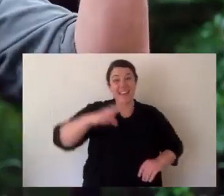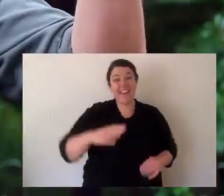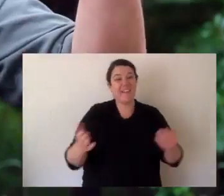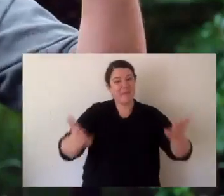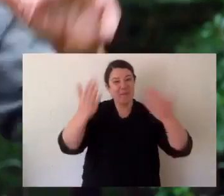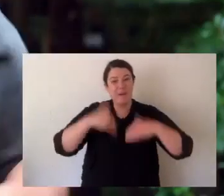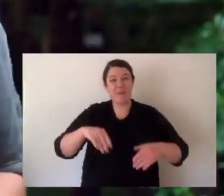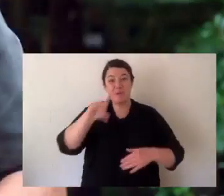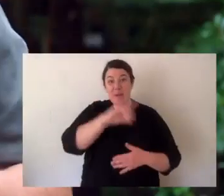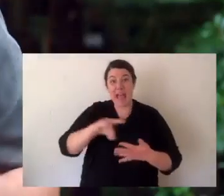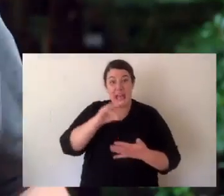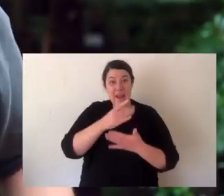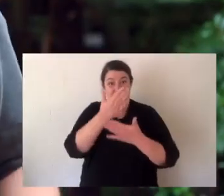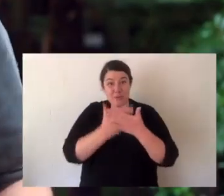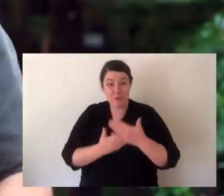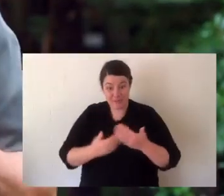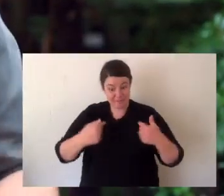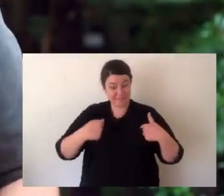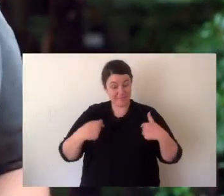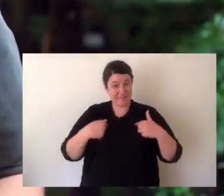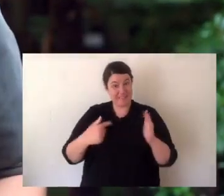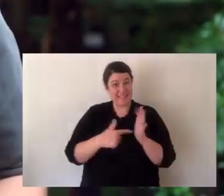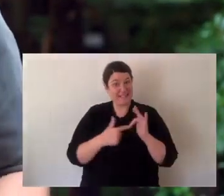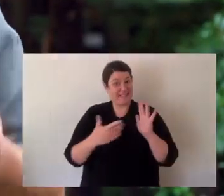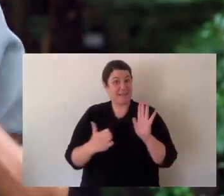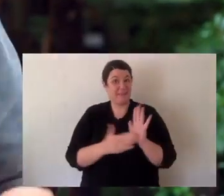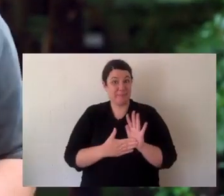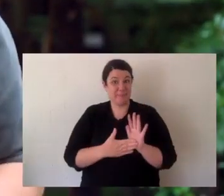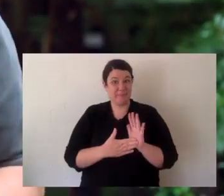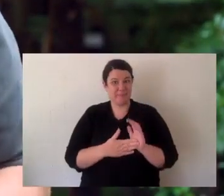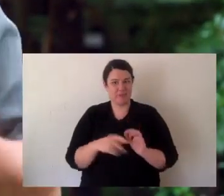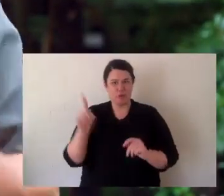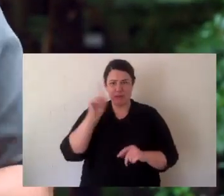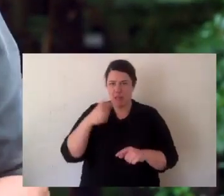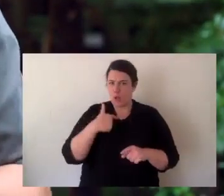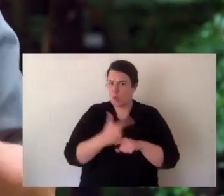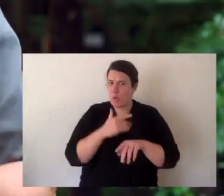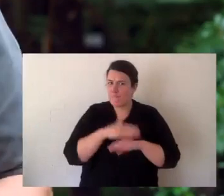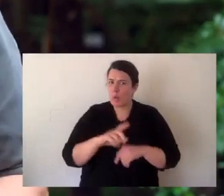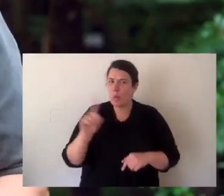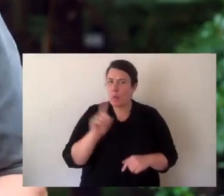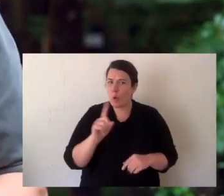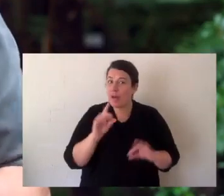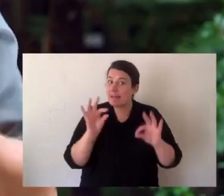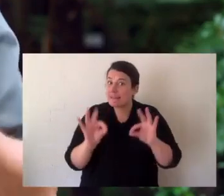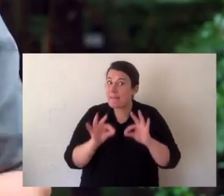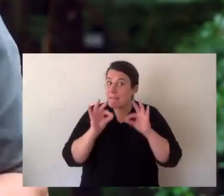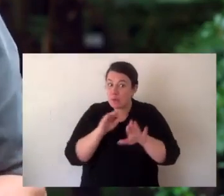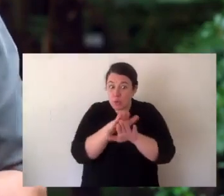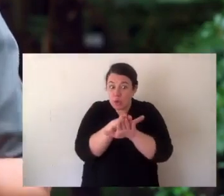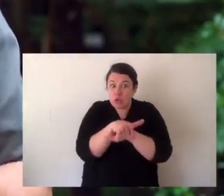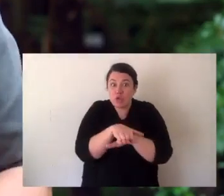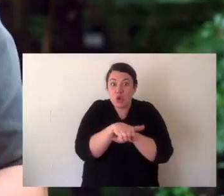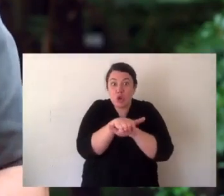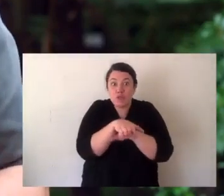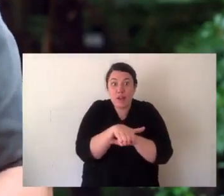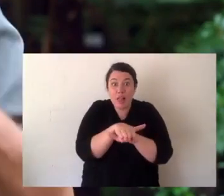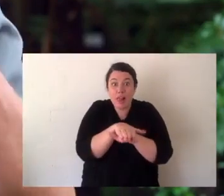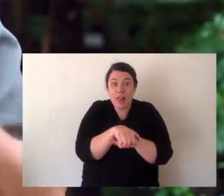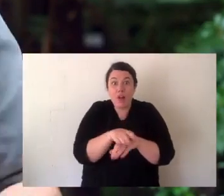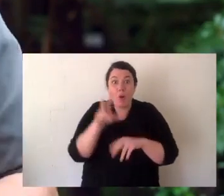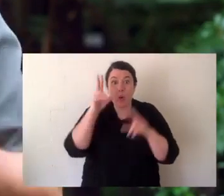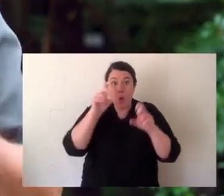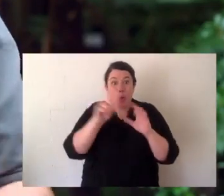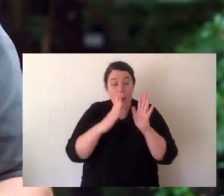G'day everyone. Welcome to Animal Tales with Tim Faulkner. That's me. Today I want to talk to you about a very special turtle